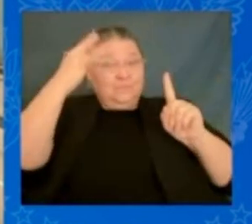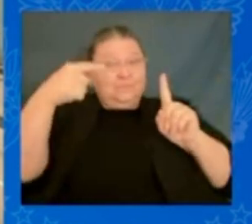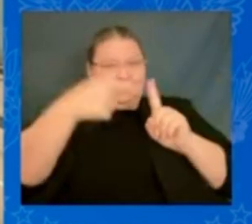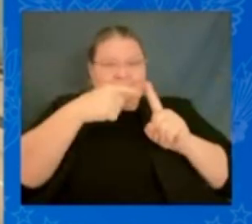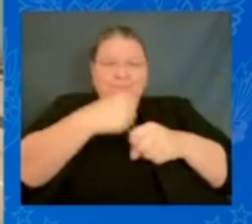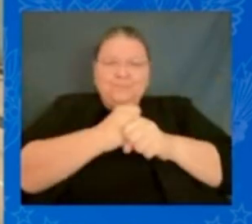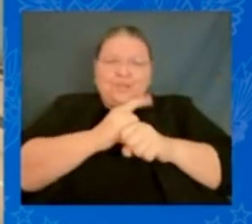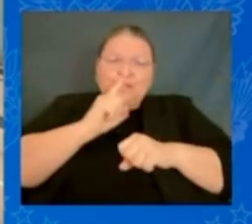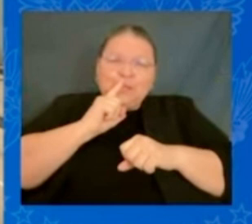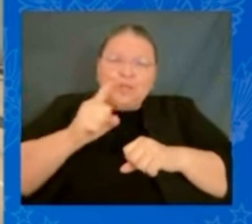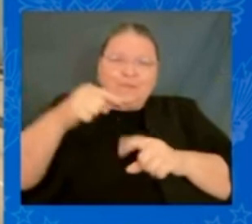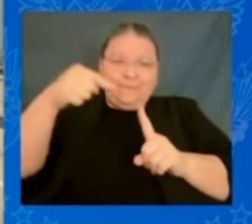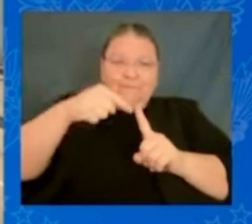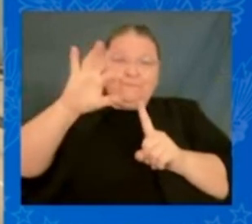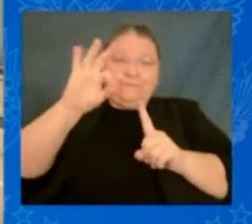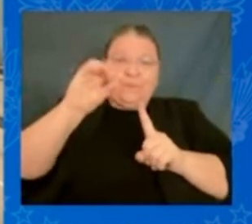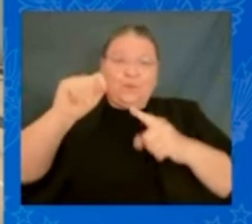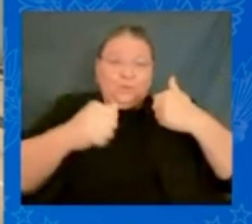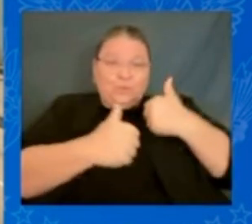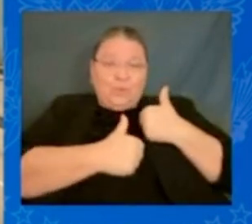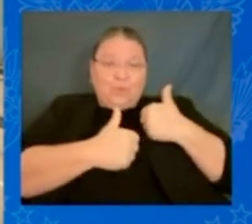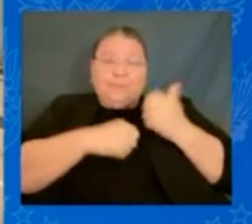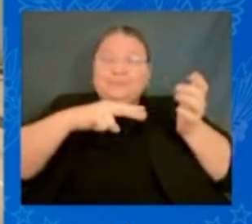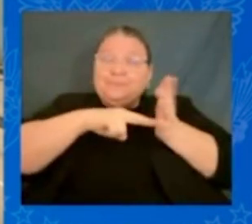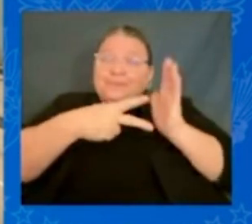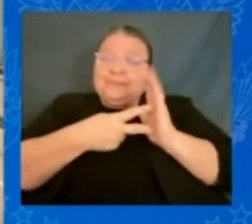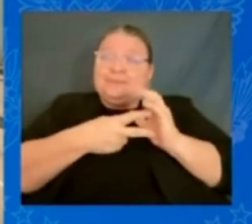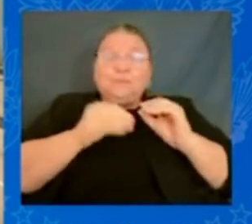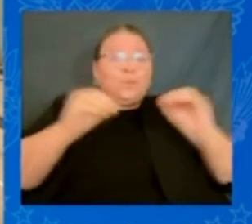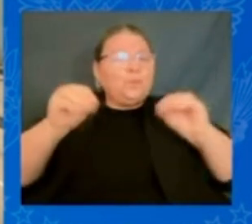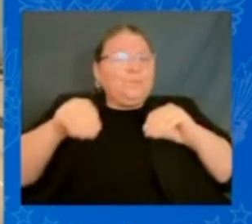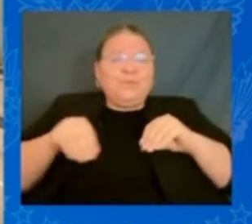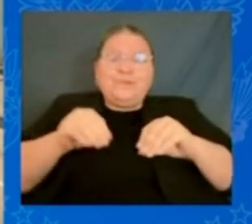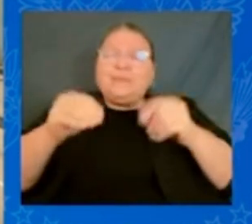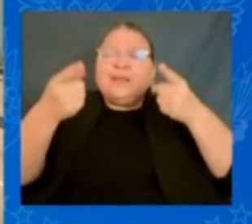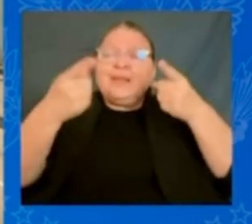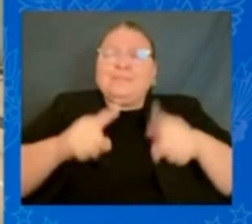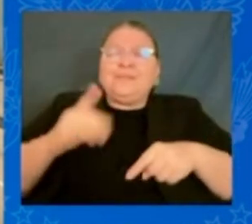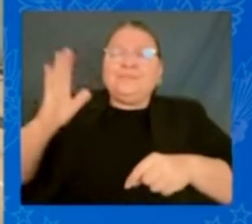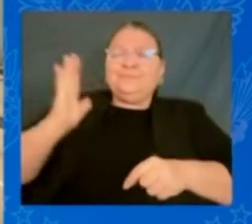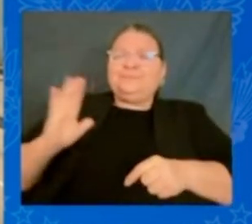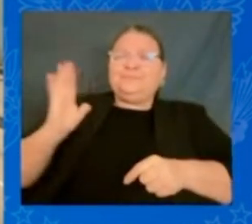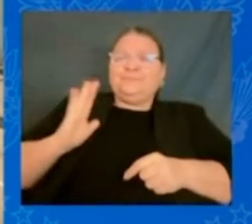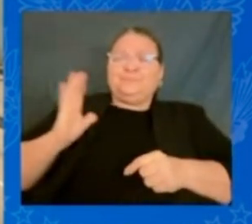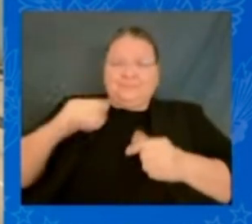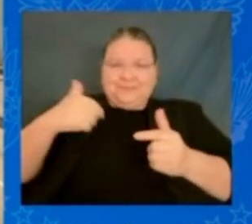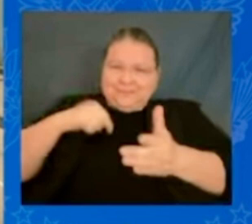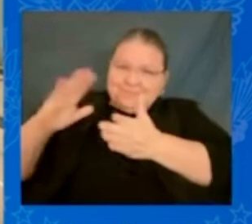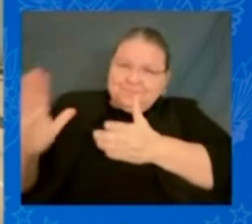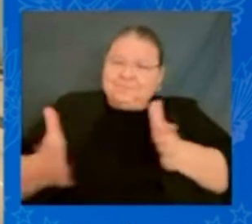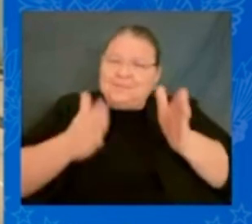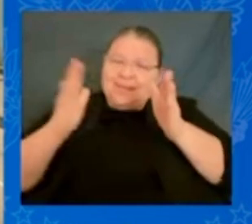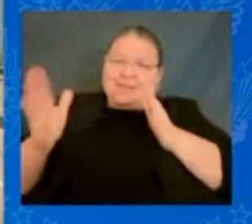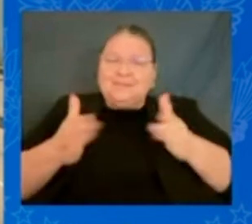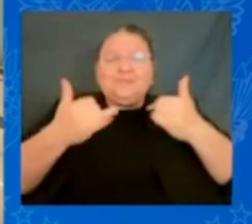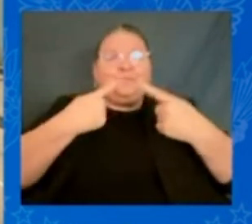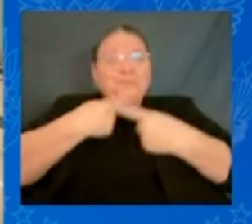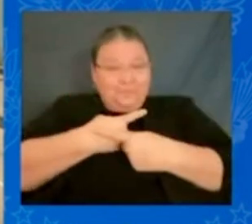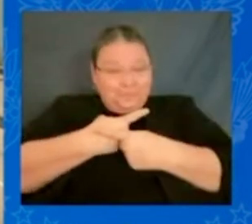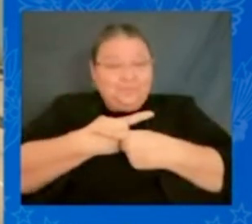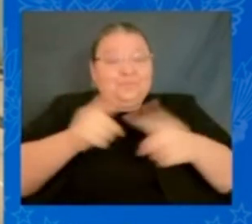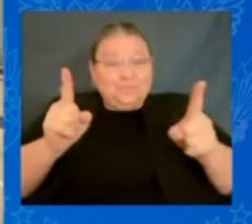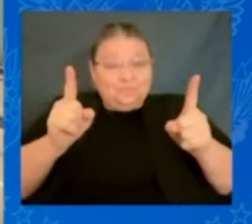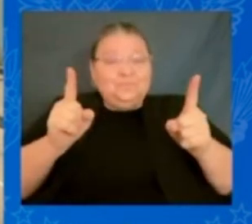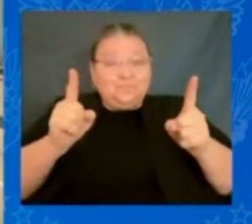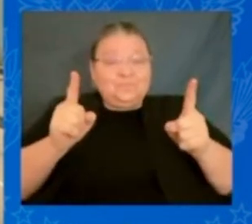not have been a movement and what I'd like to do and I plan to announce some of the names but what I'd like to